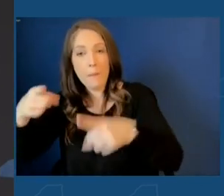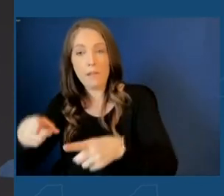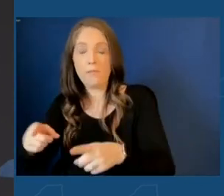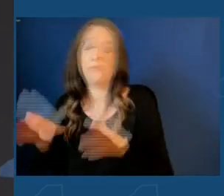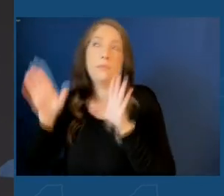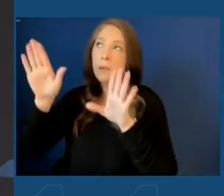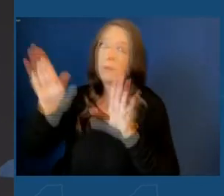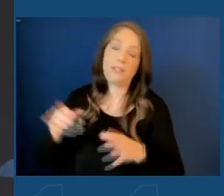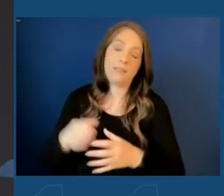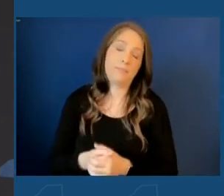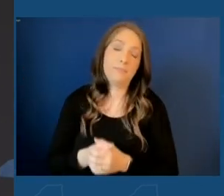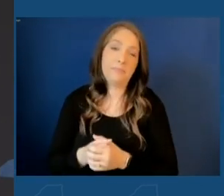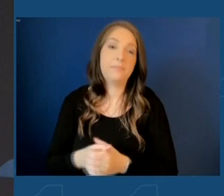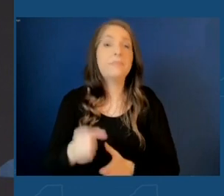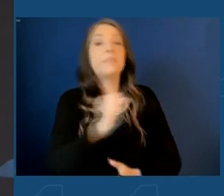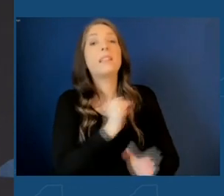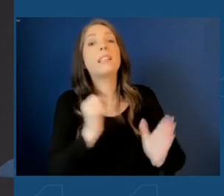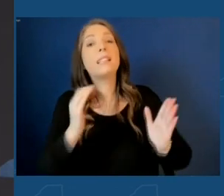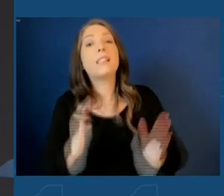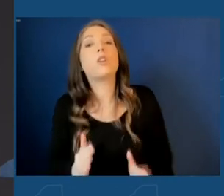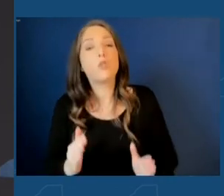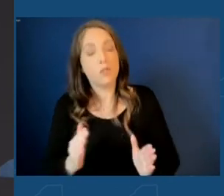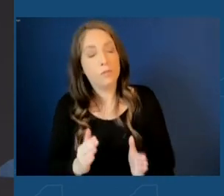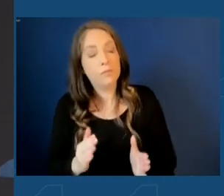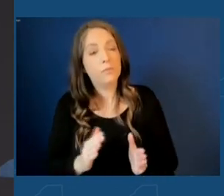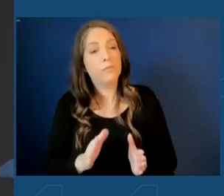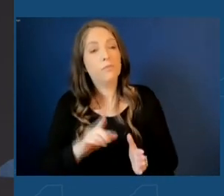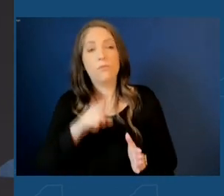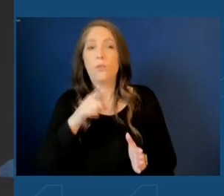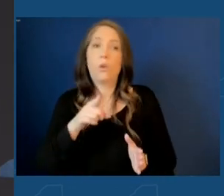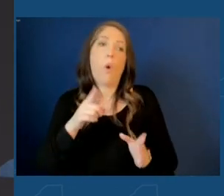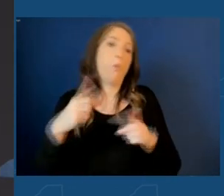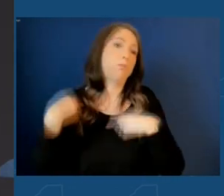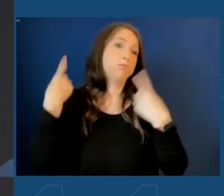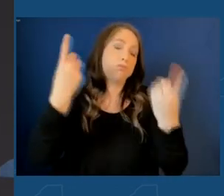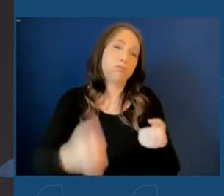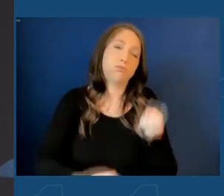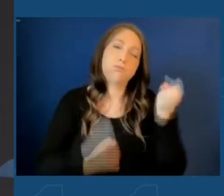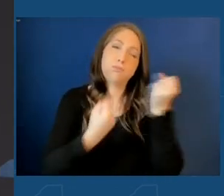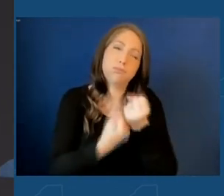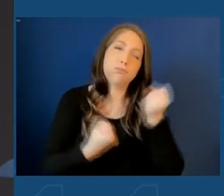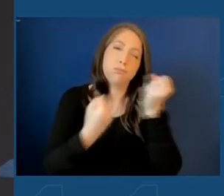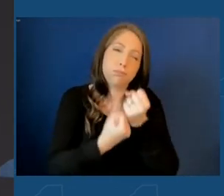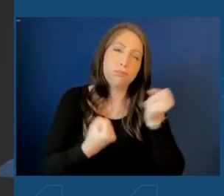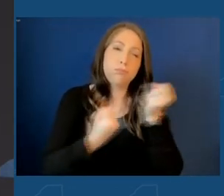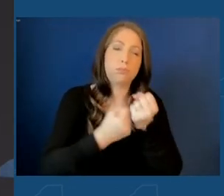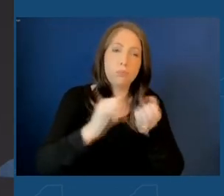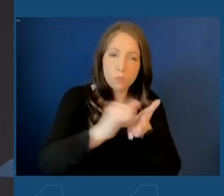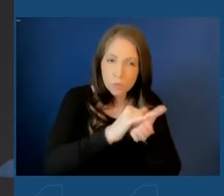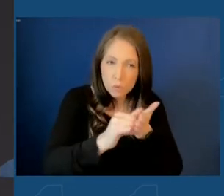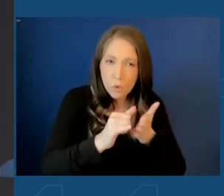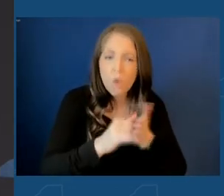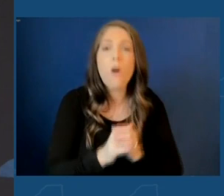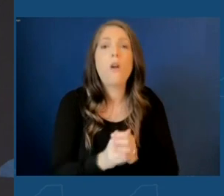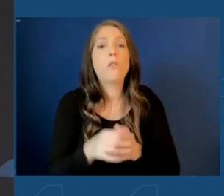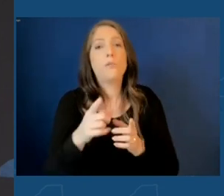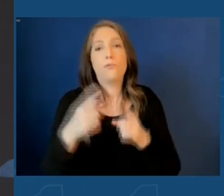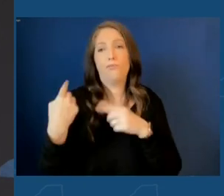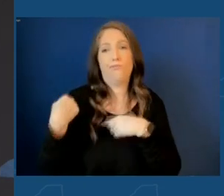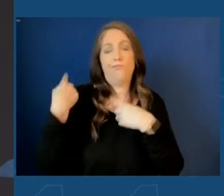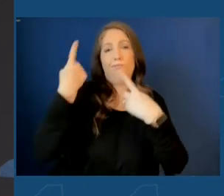And Senator Chuck Schumer, a fierce and tireless advocate for New York State, a lifelong public servant,